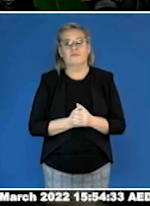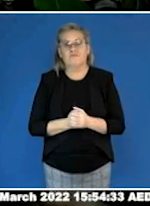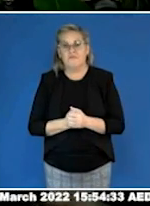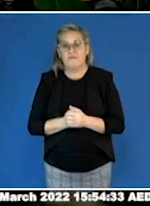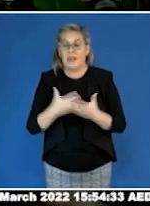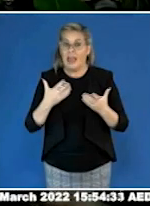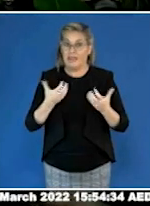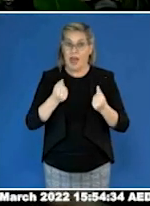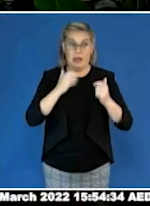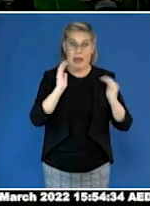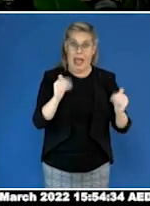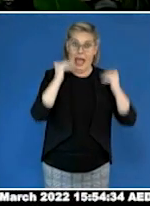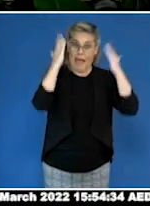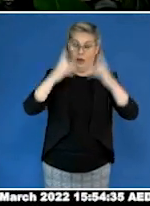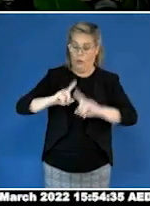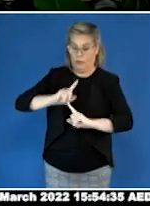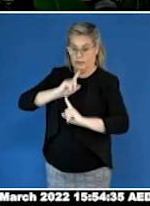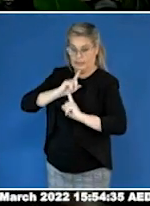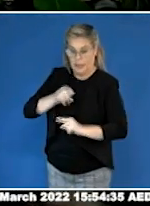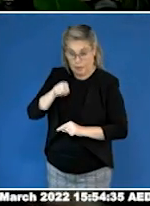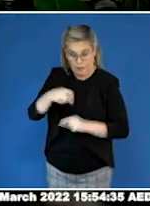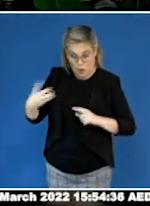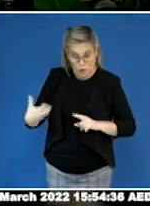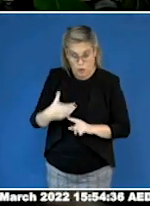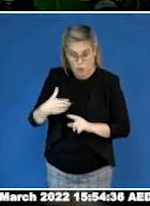to do as they tell you without question.